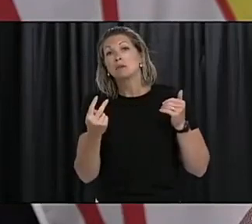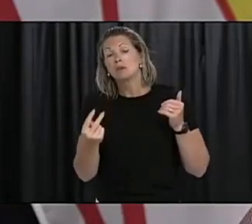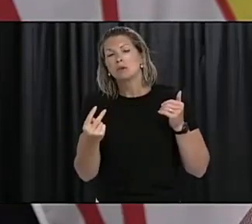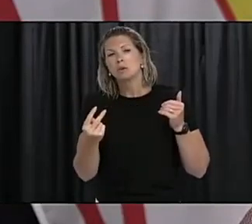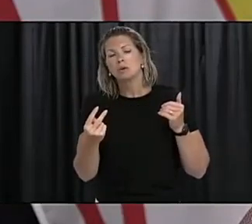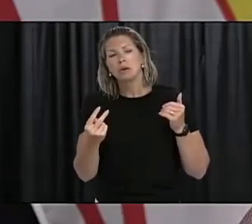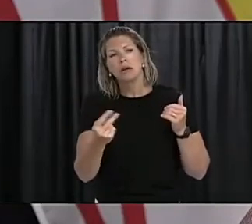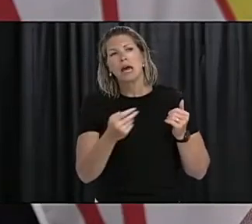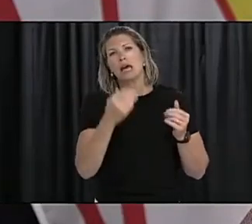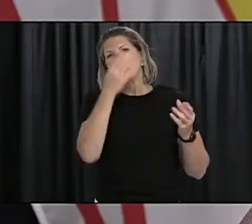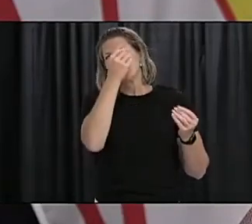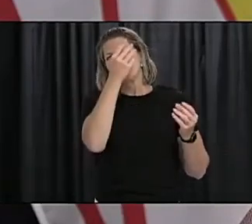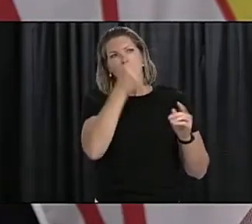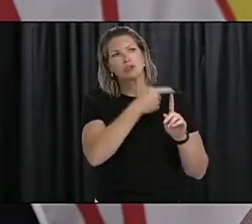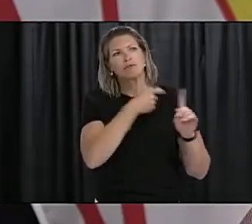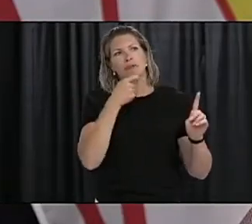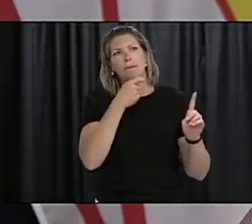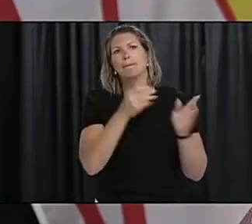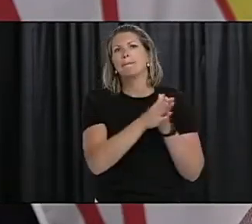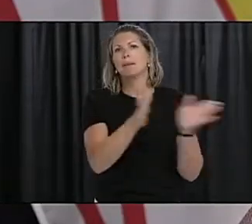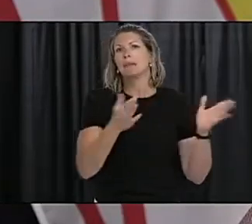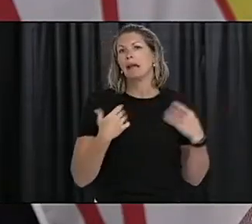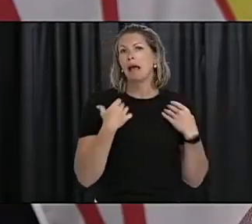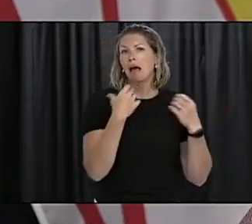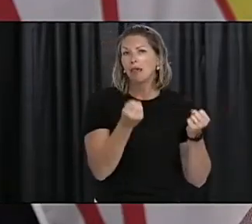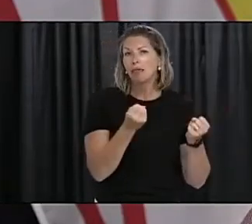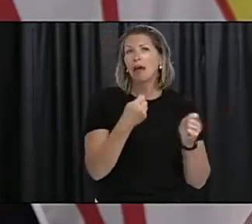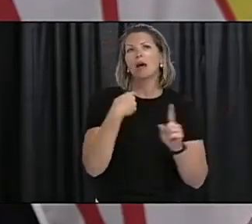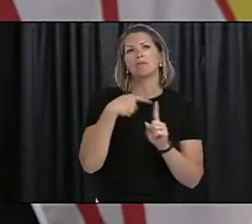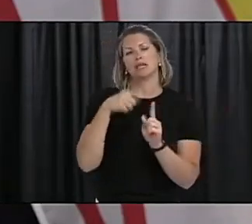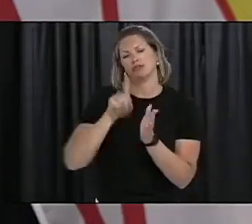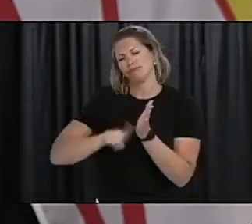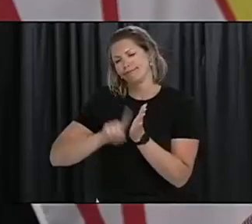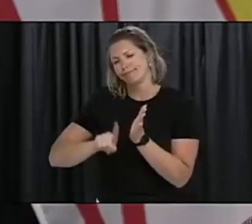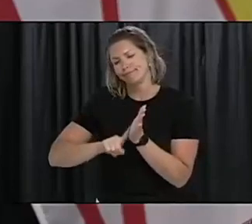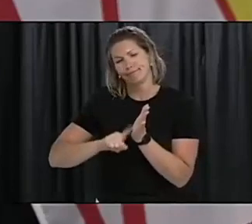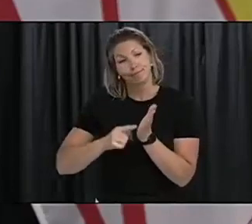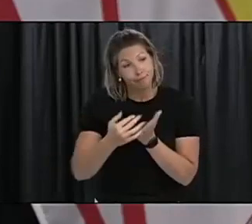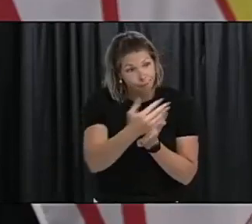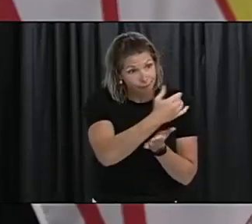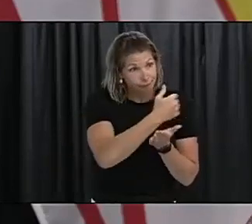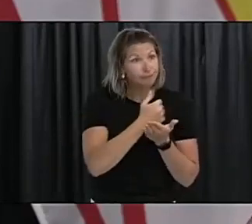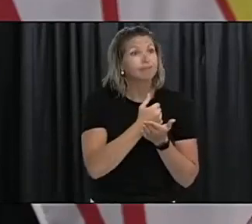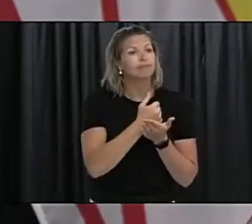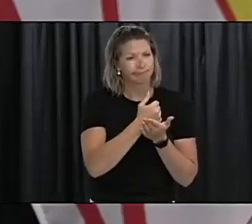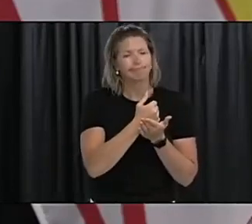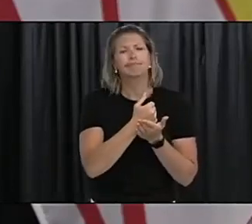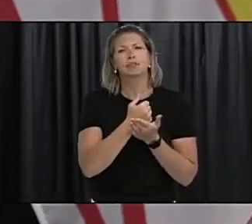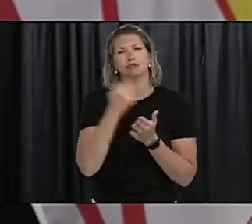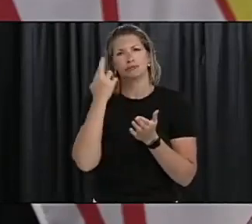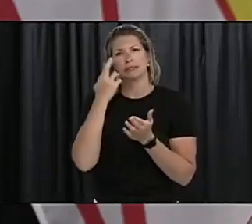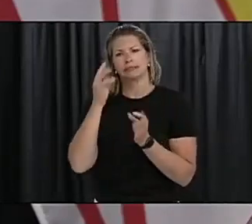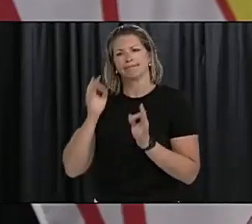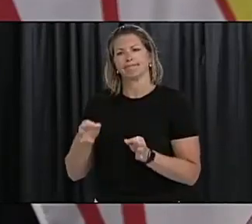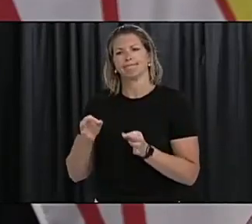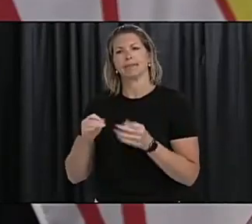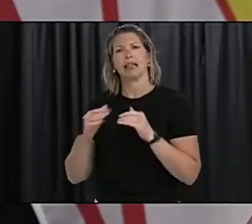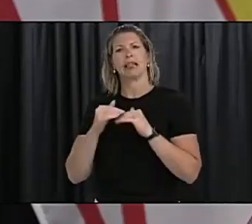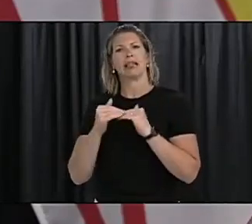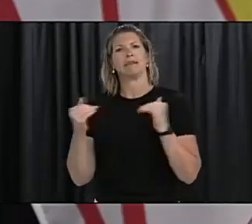health officials and based on good science. This is all part of learning how we live with the virus among us.